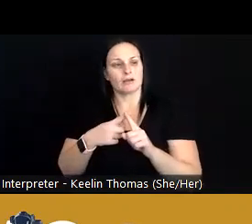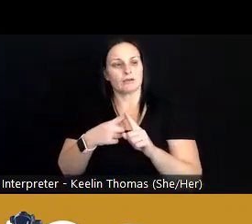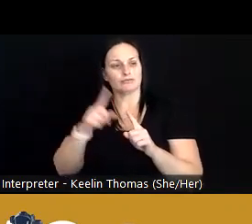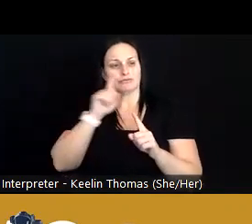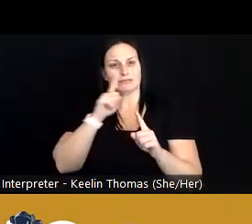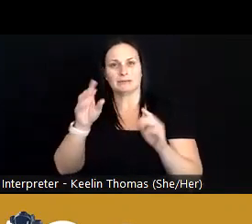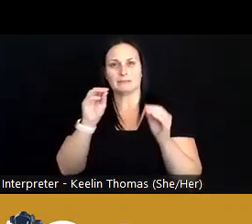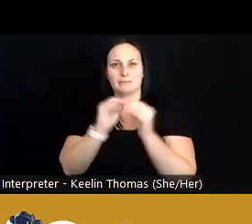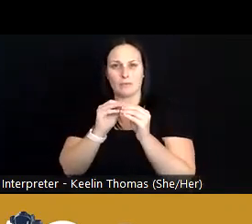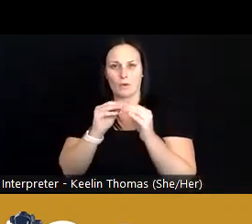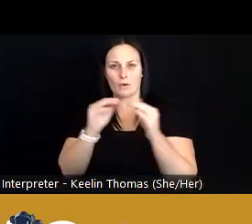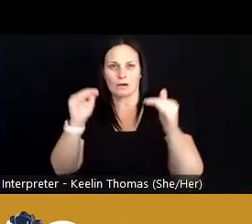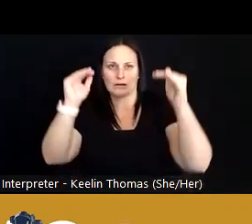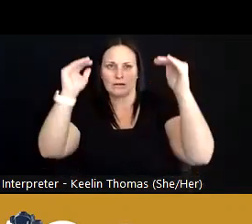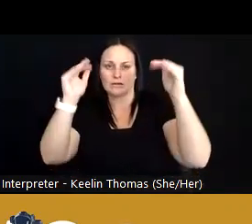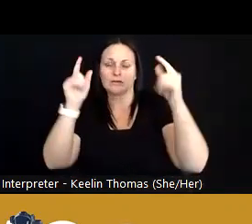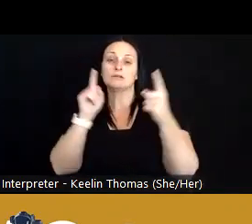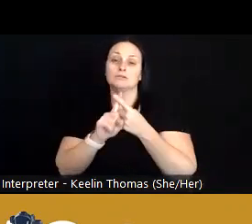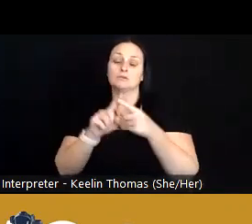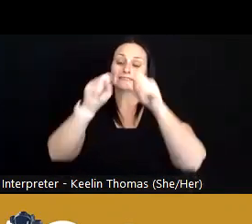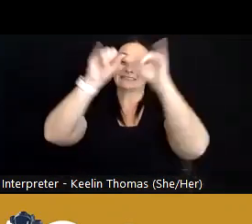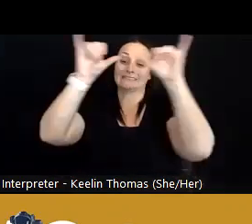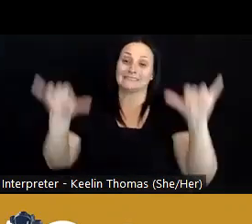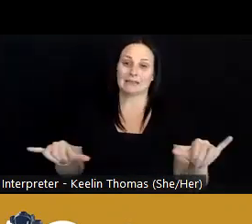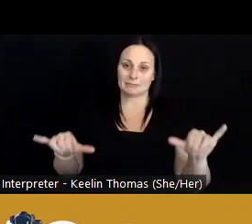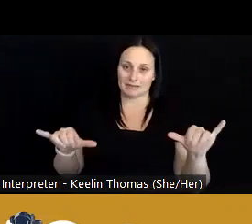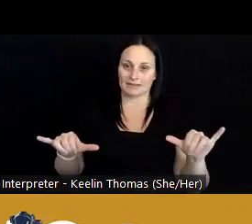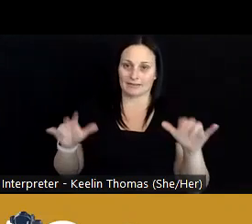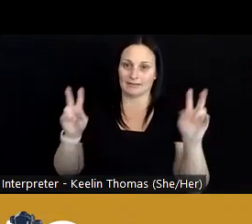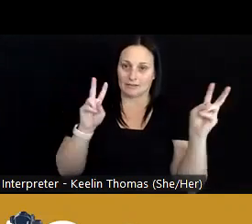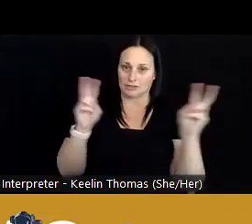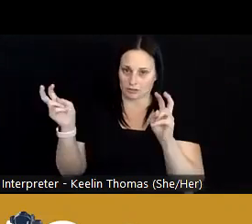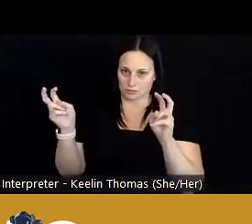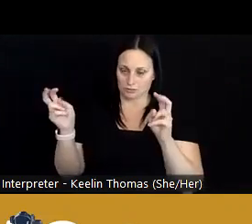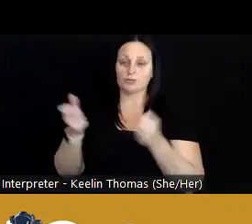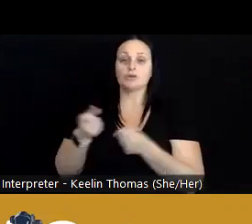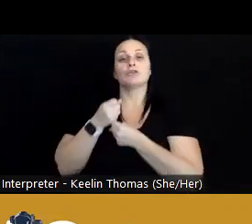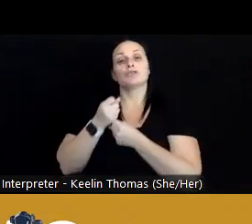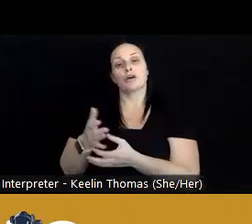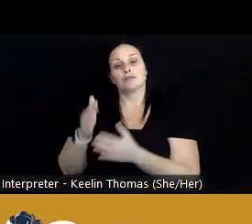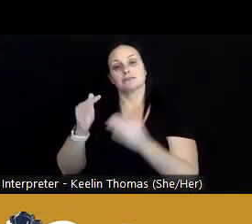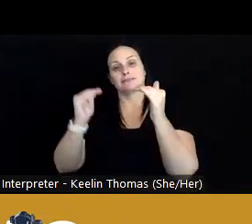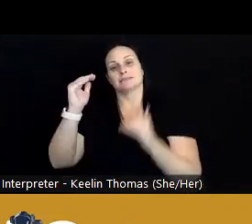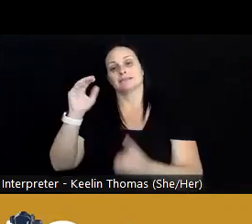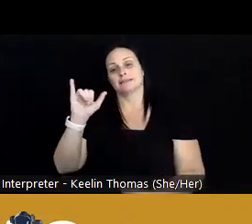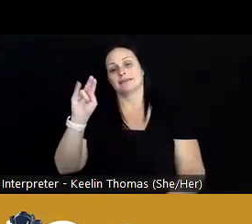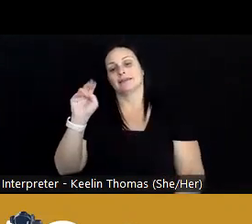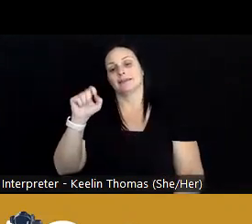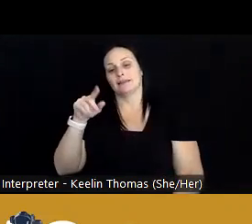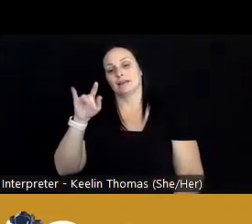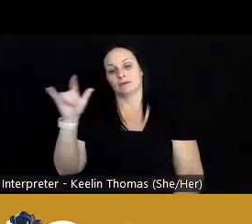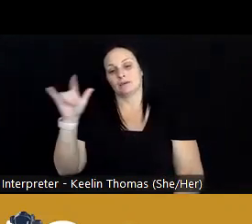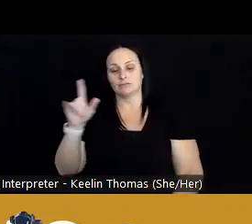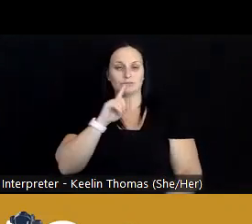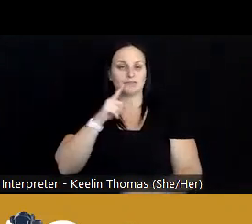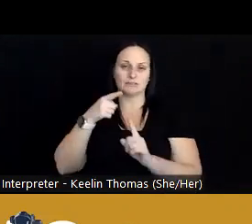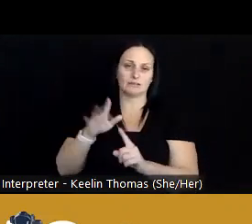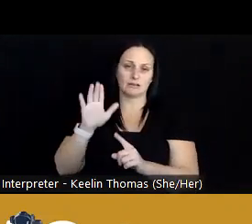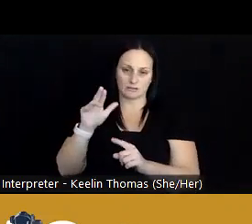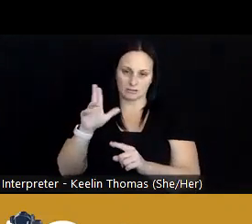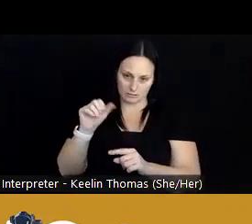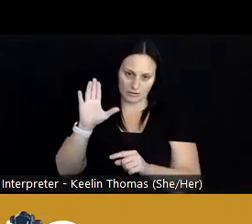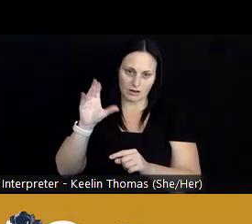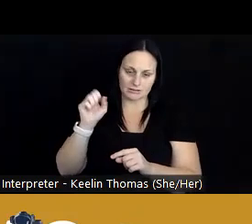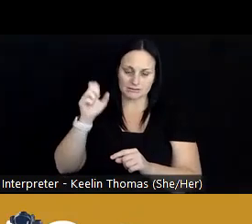upstream to the systemic issue that causes the inequity, right? What is the root cause of the experience